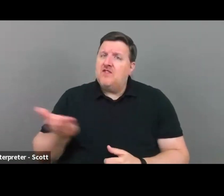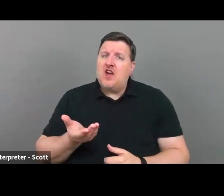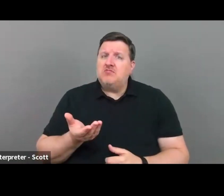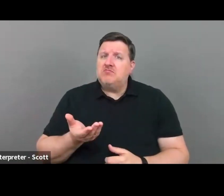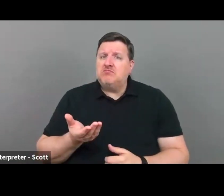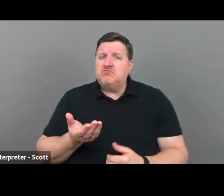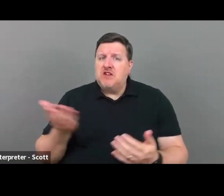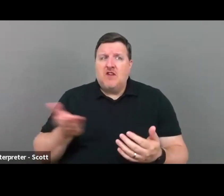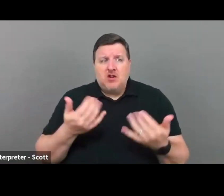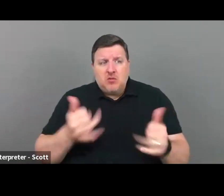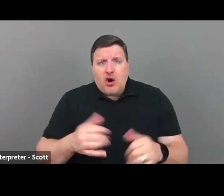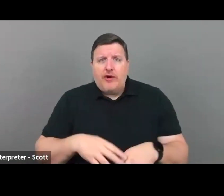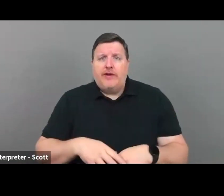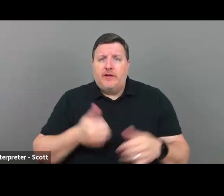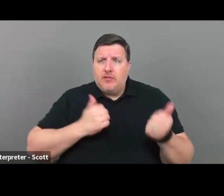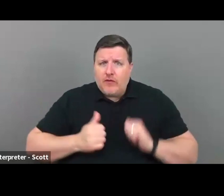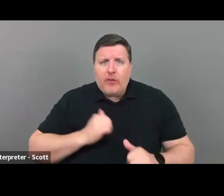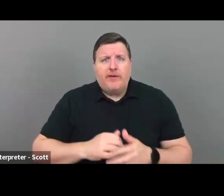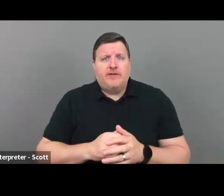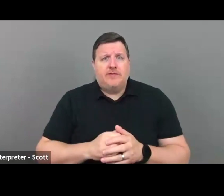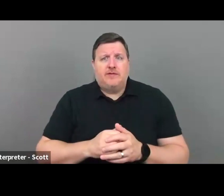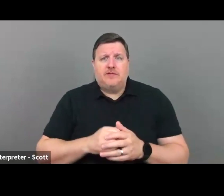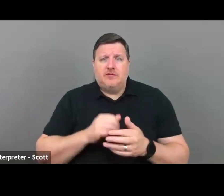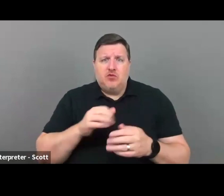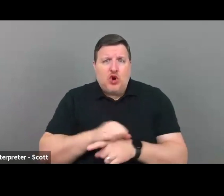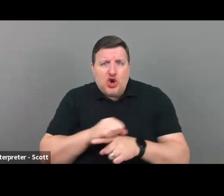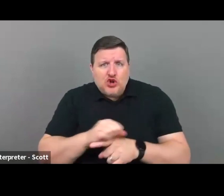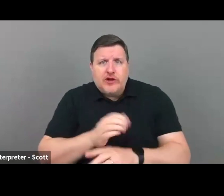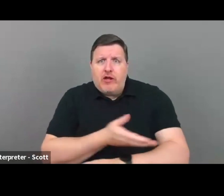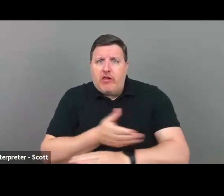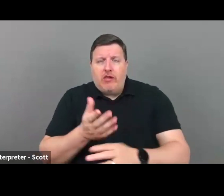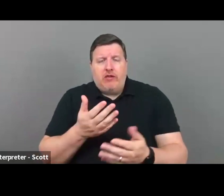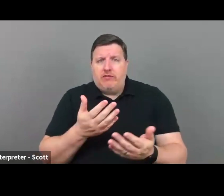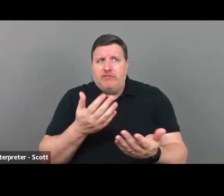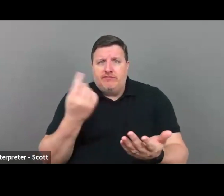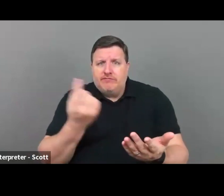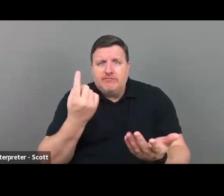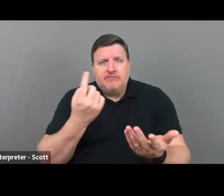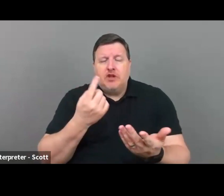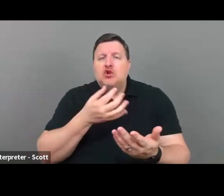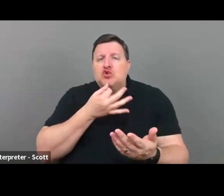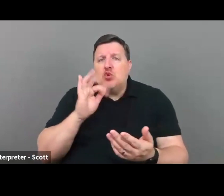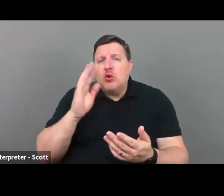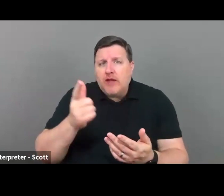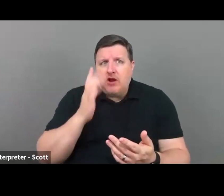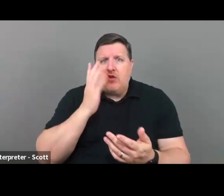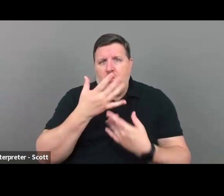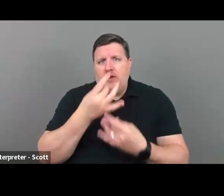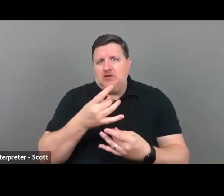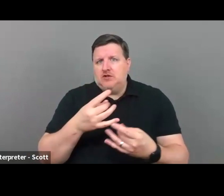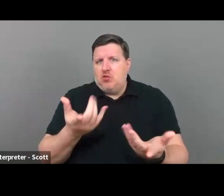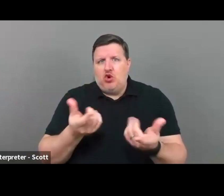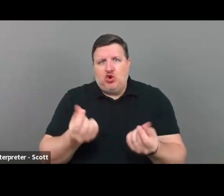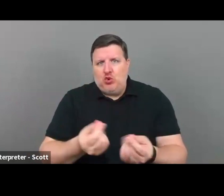a party, inviting to a performance, inviting to a rehearsal. Sooner or later, they'll be interested in what you do. And